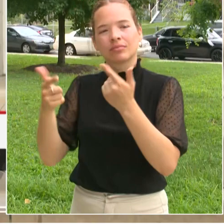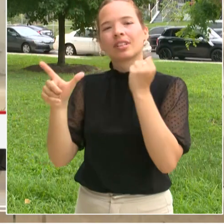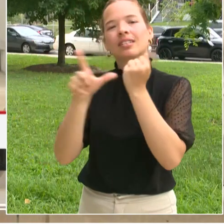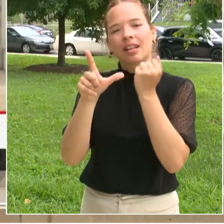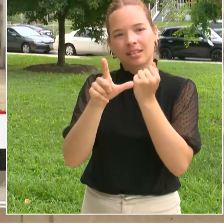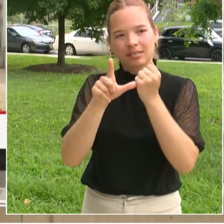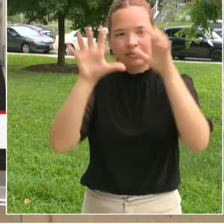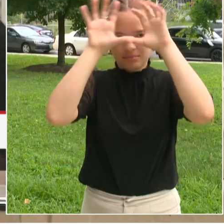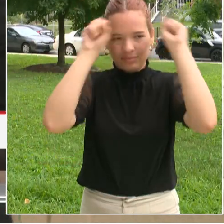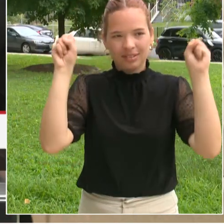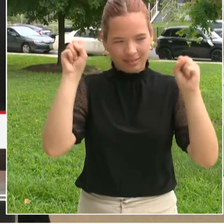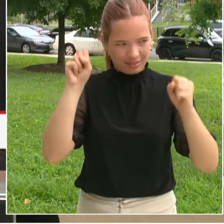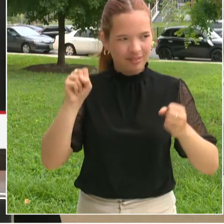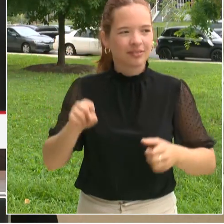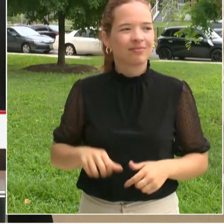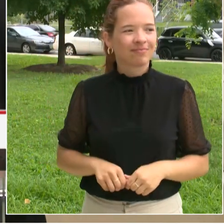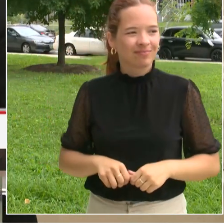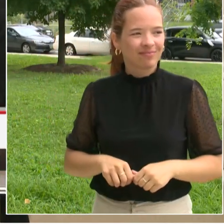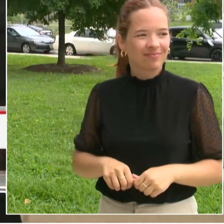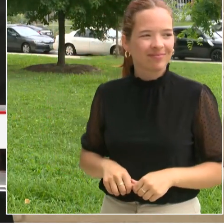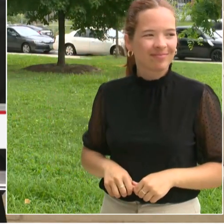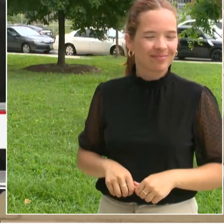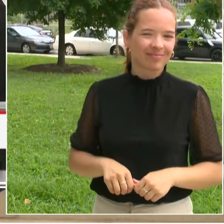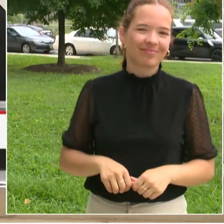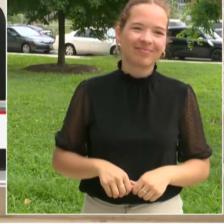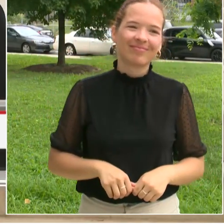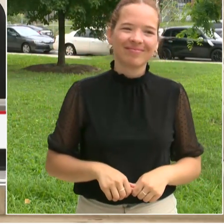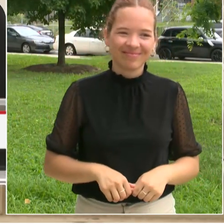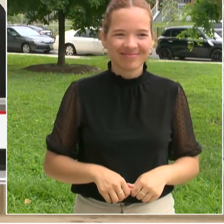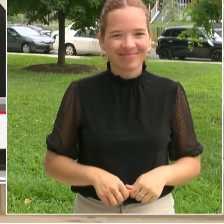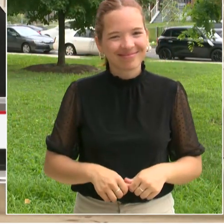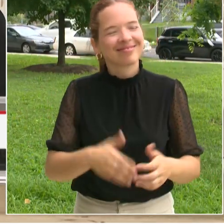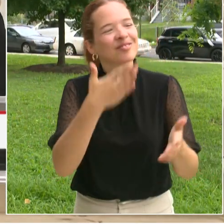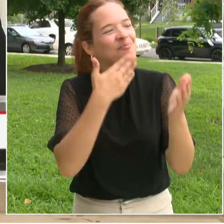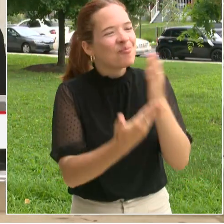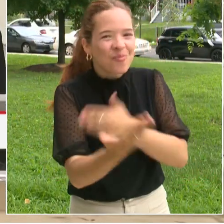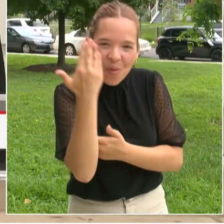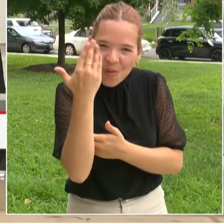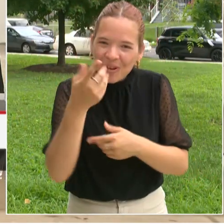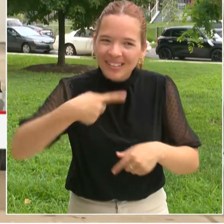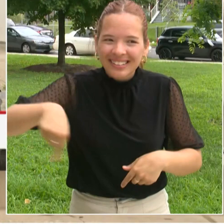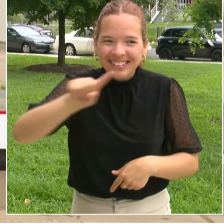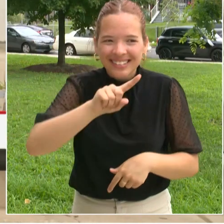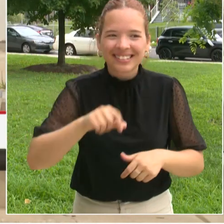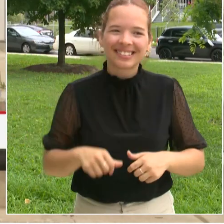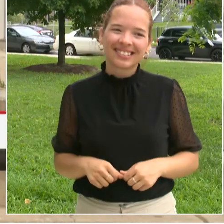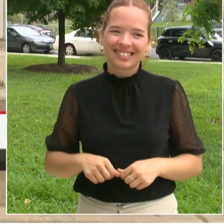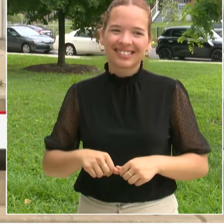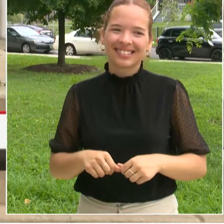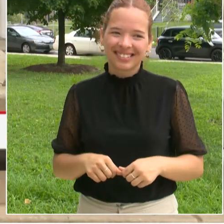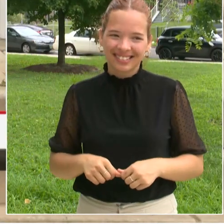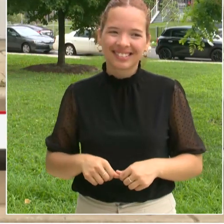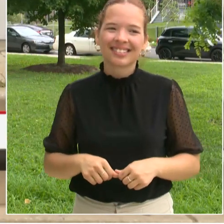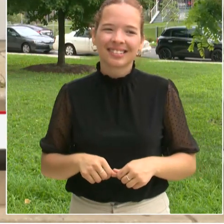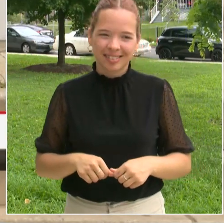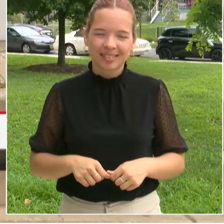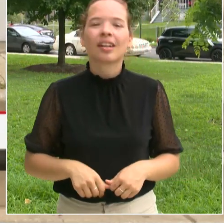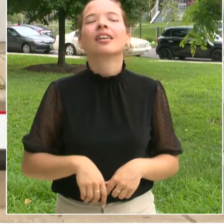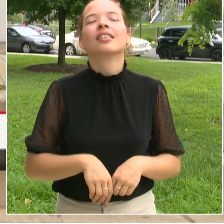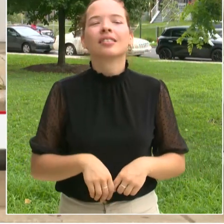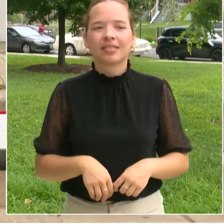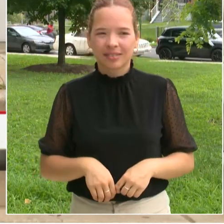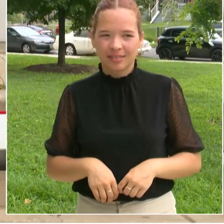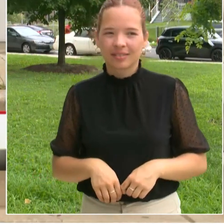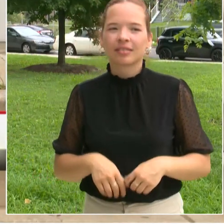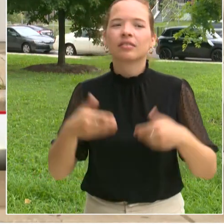Thank you, Chancellor. Good morning, everyone. My name is Danielle Branson. I'm the Deputy Superintendent of Academics and Schools at the Office of the State Superintendent of Education.